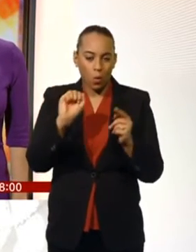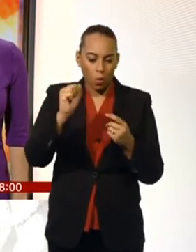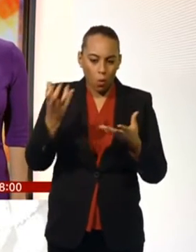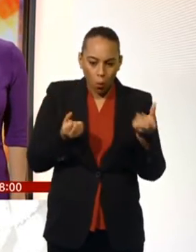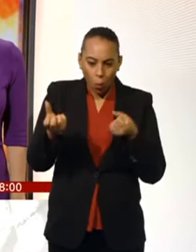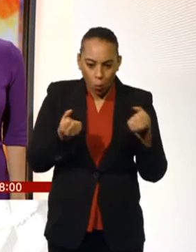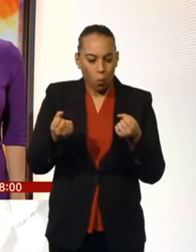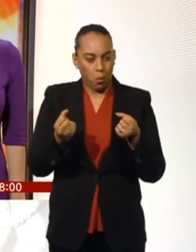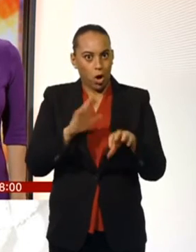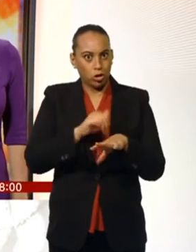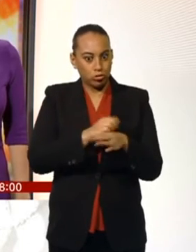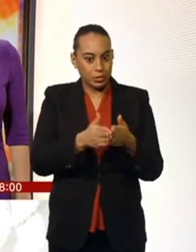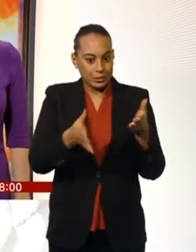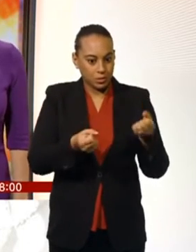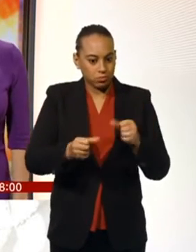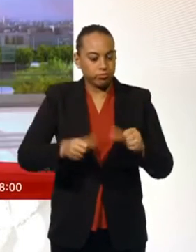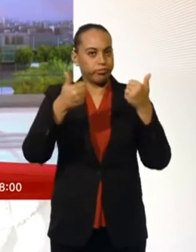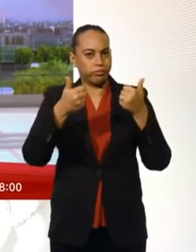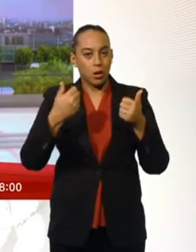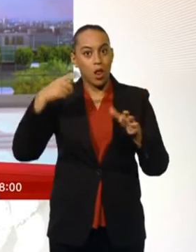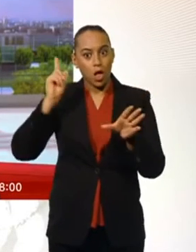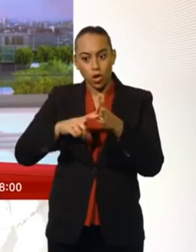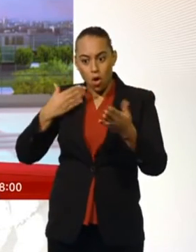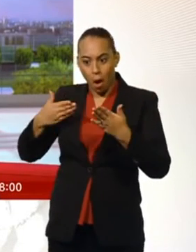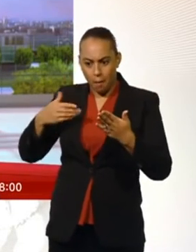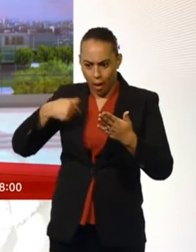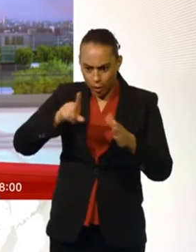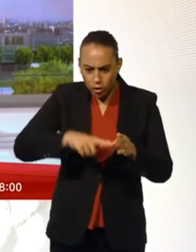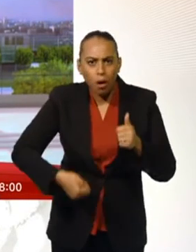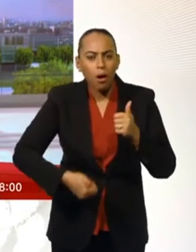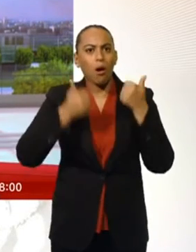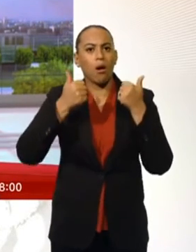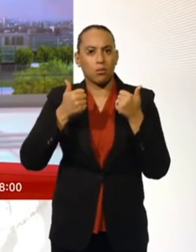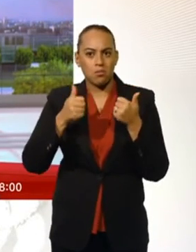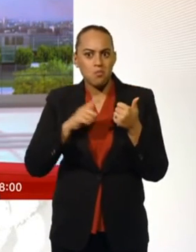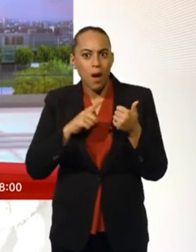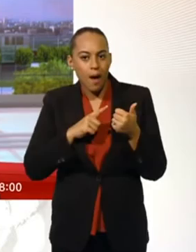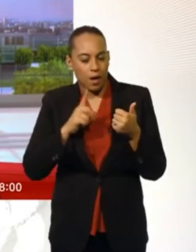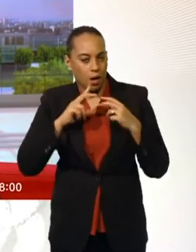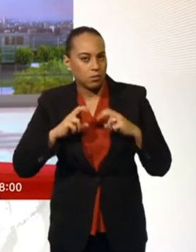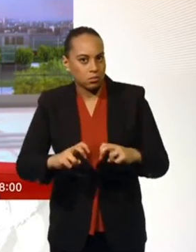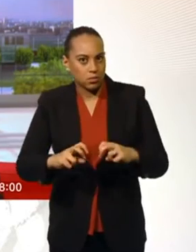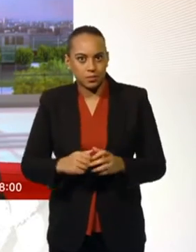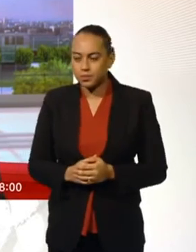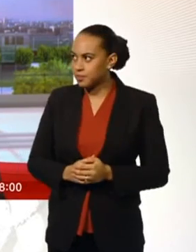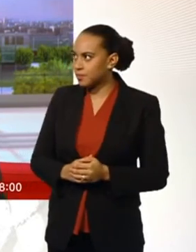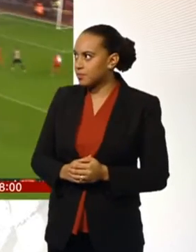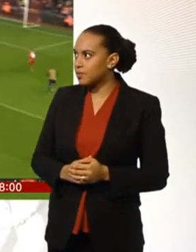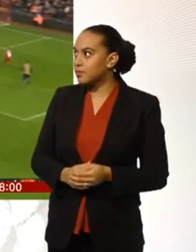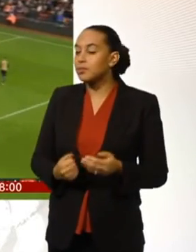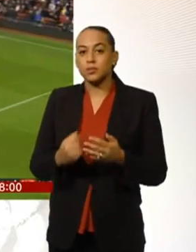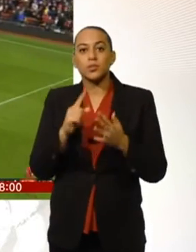year. I'll be looking at why they did better than expected. Morning in sport. For the second day running, the Premier League boasts a 3-all thriller.